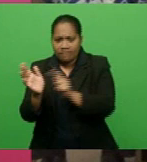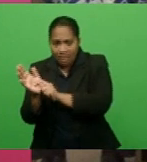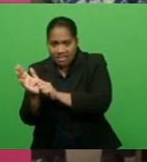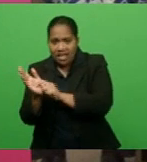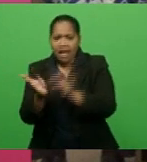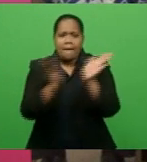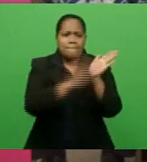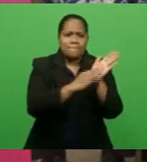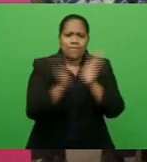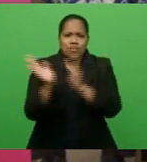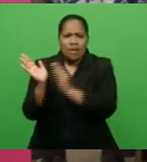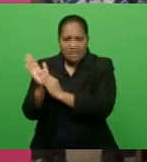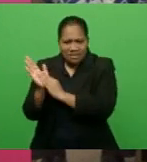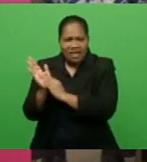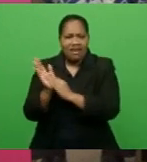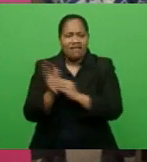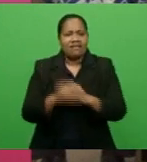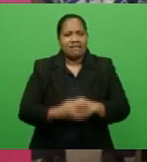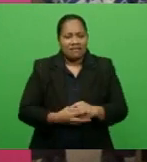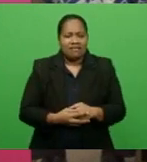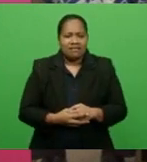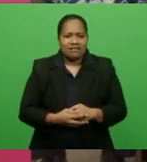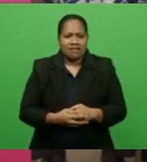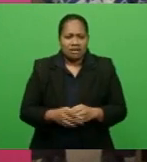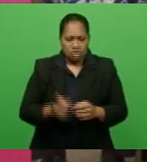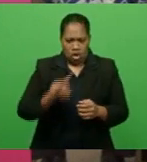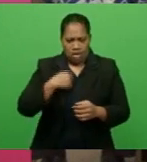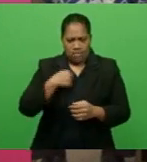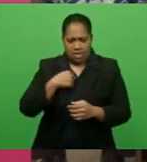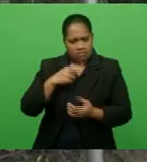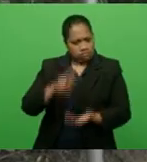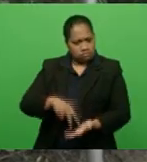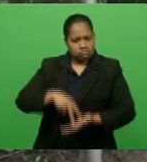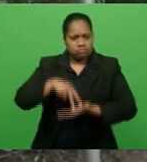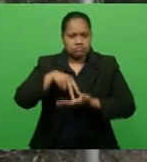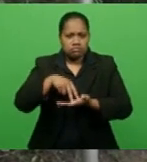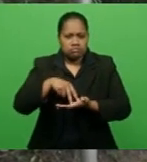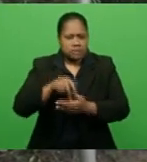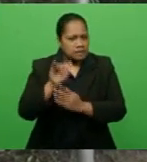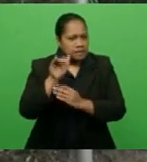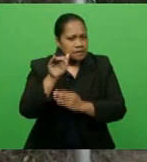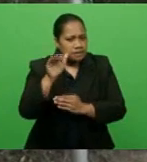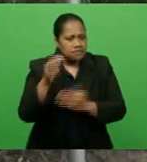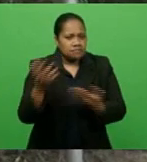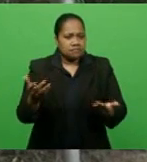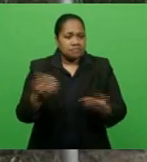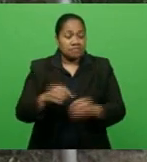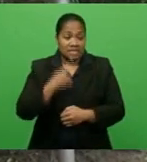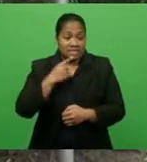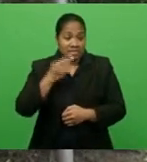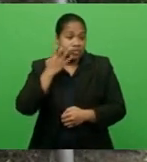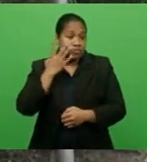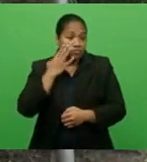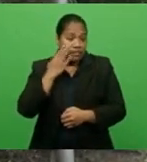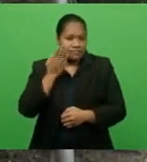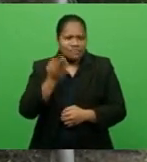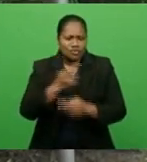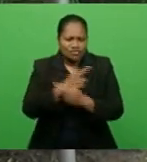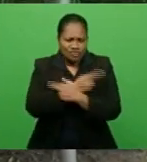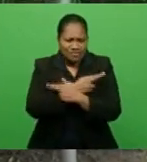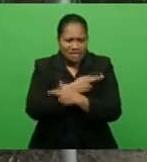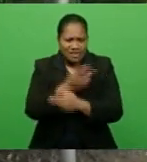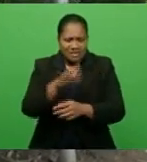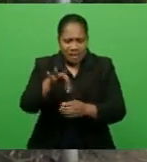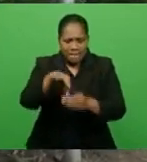Gurumsanga, you know, stood up and made a plea. He says while he respects the appointment of Rathu